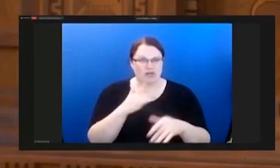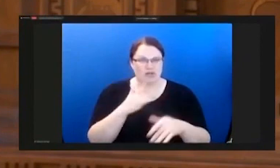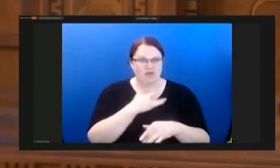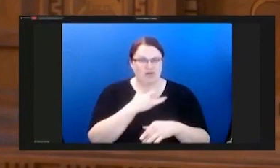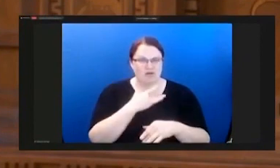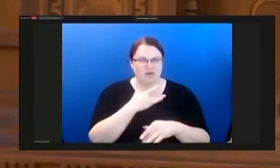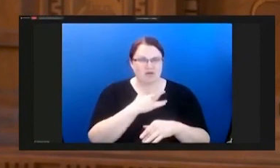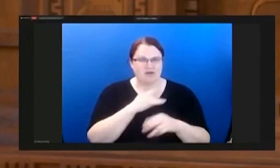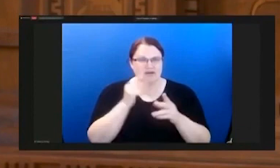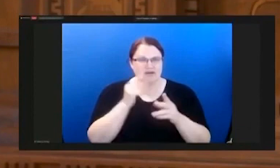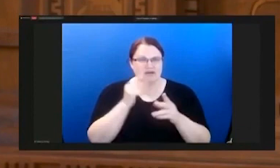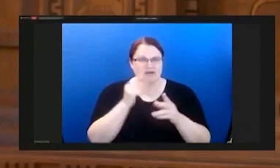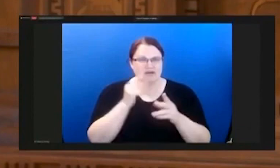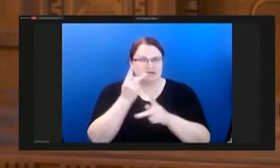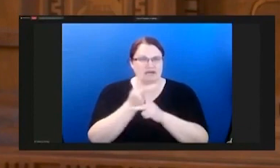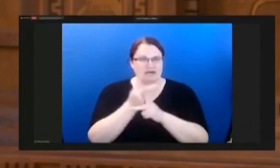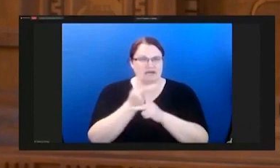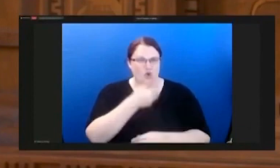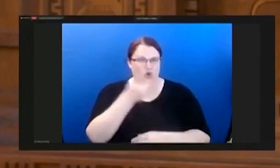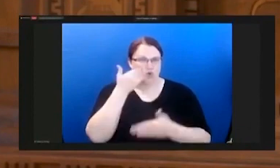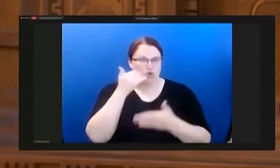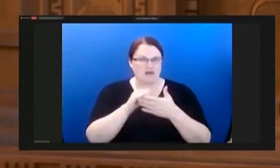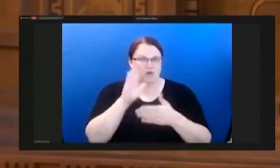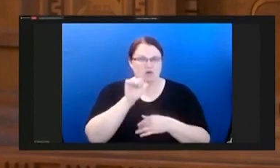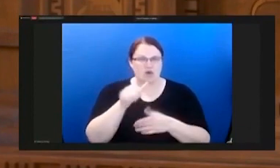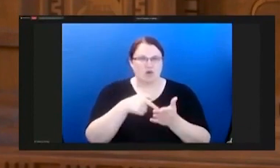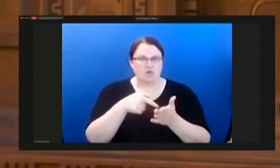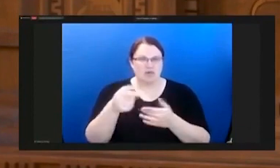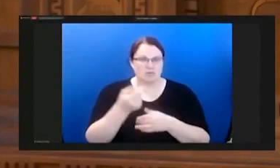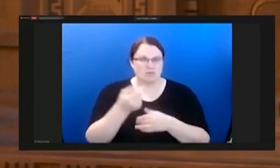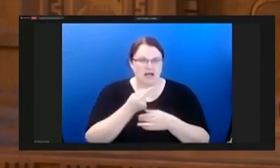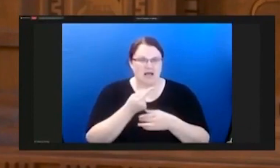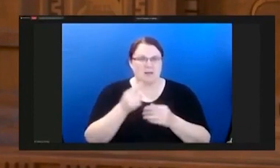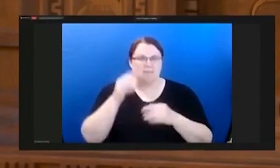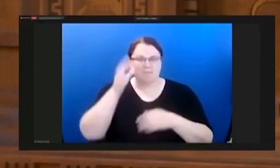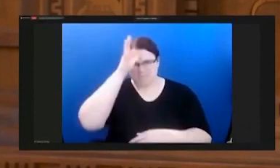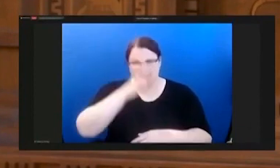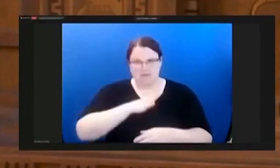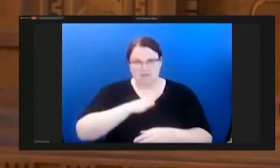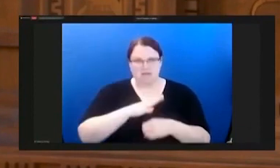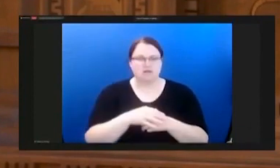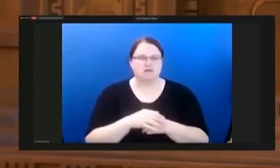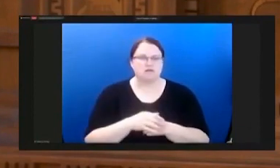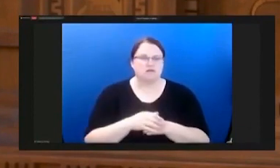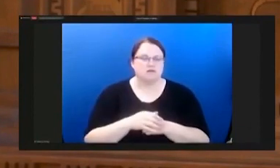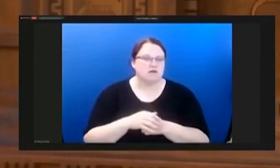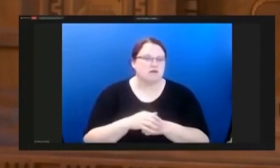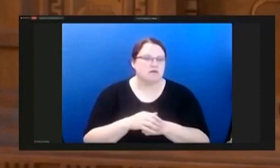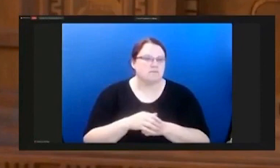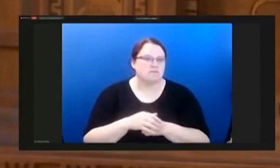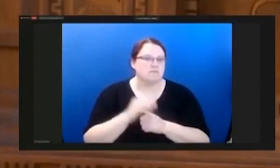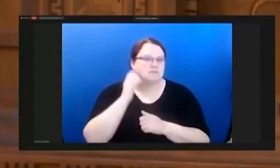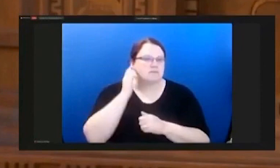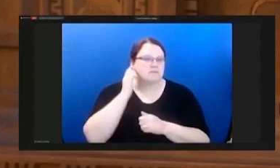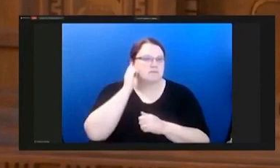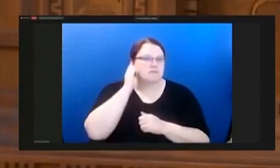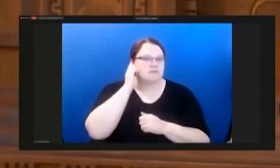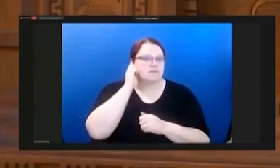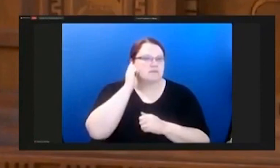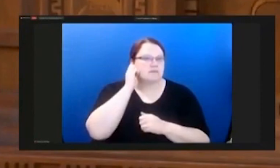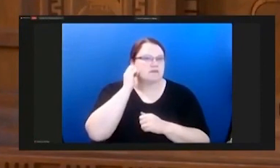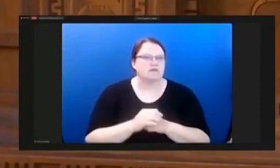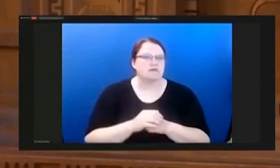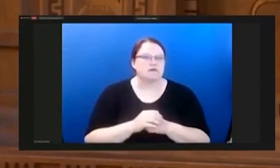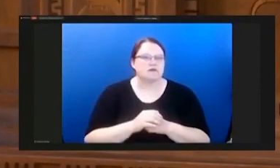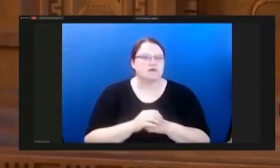And will he not repay man according to his work? Crisis pregnancy centers are actually doing that. They're rescuing